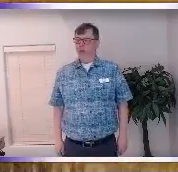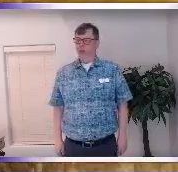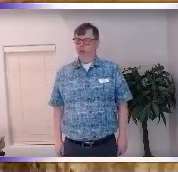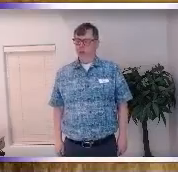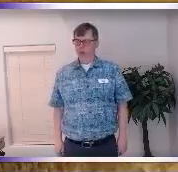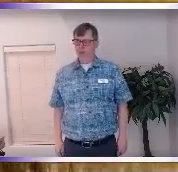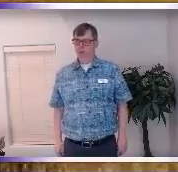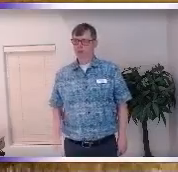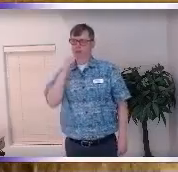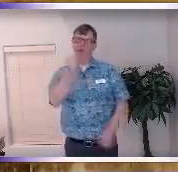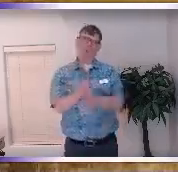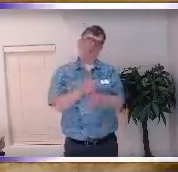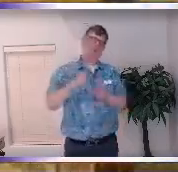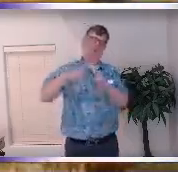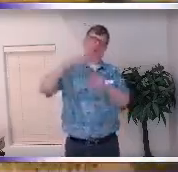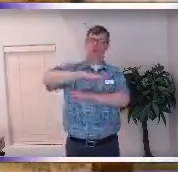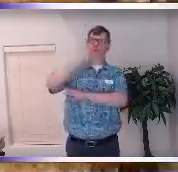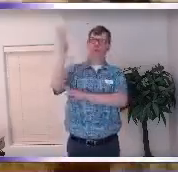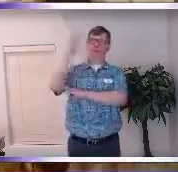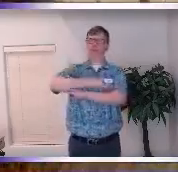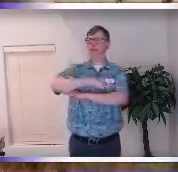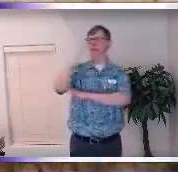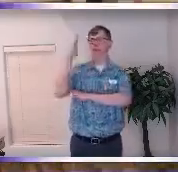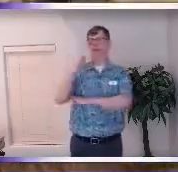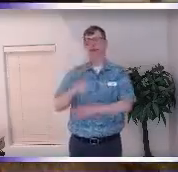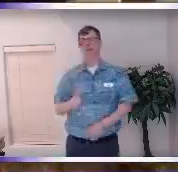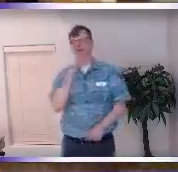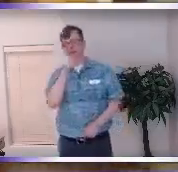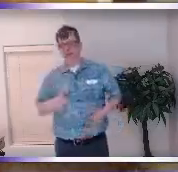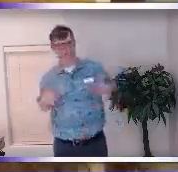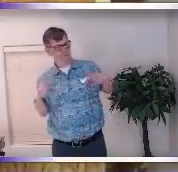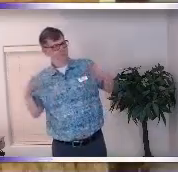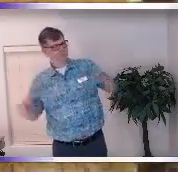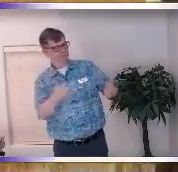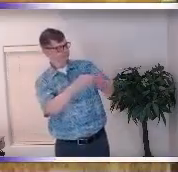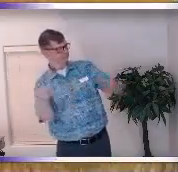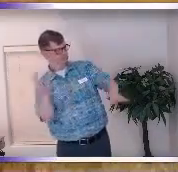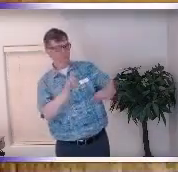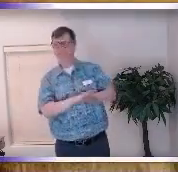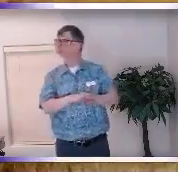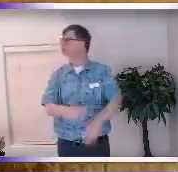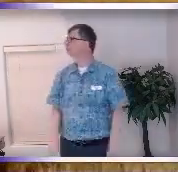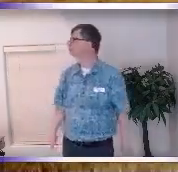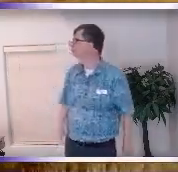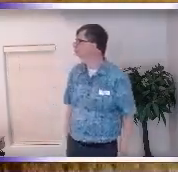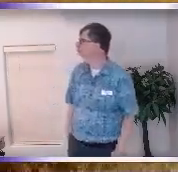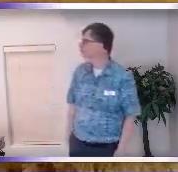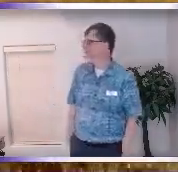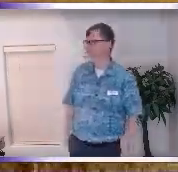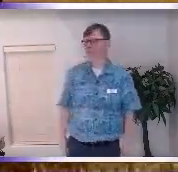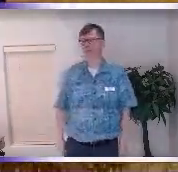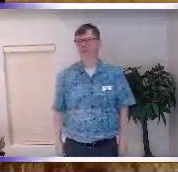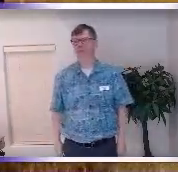We made it to Sunday. It's always a good feeling. I do want to just take a moment what your Sunday coordinators